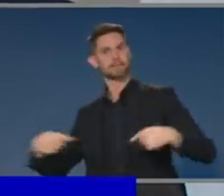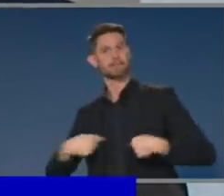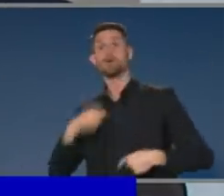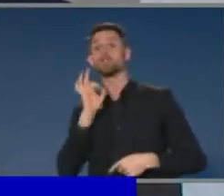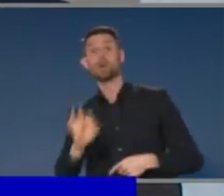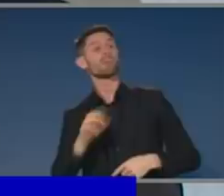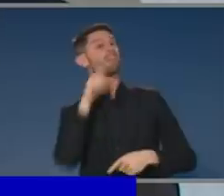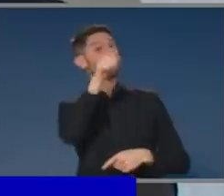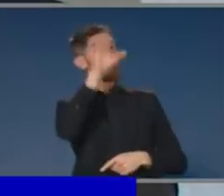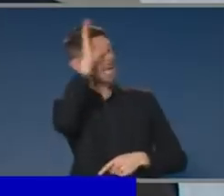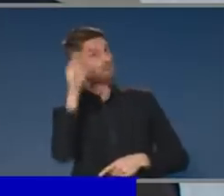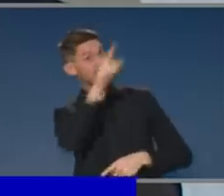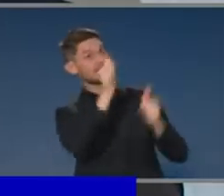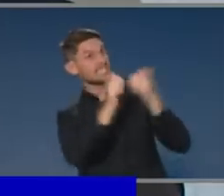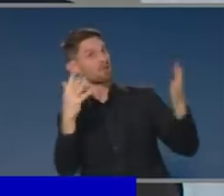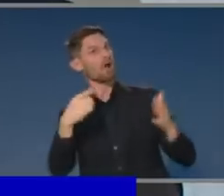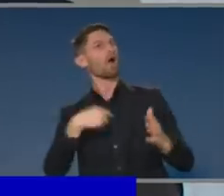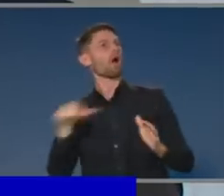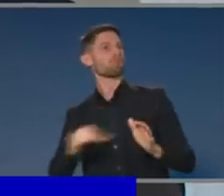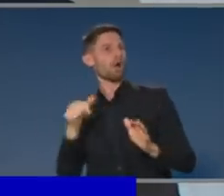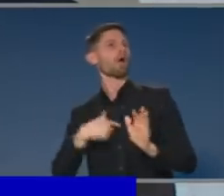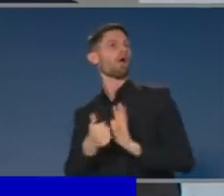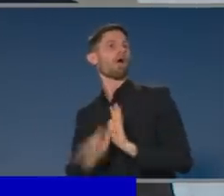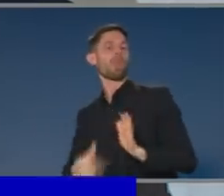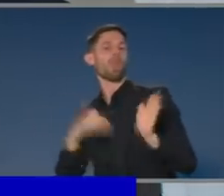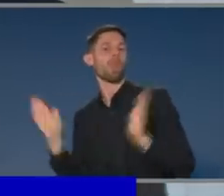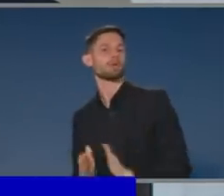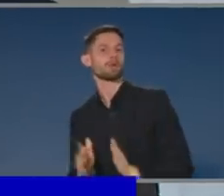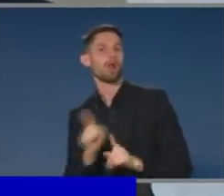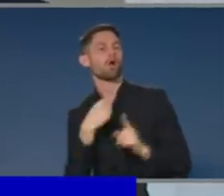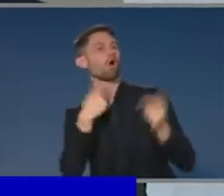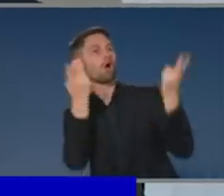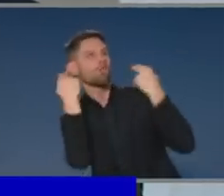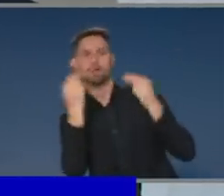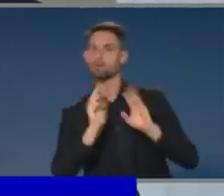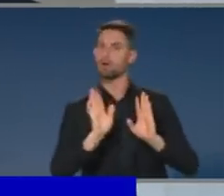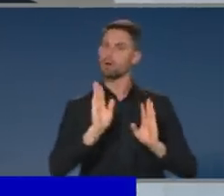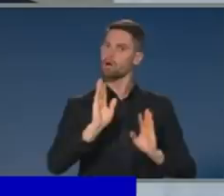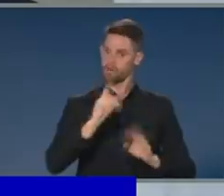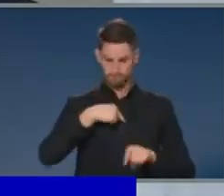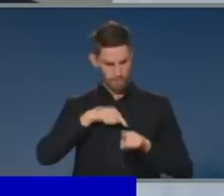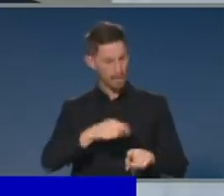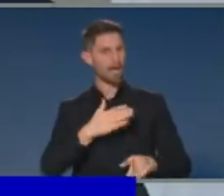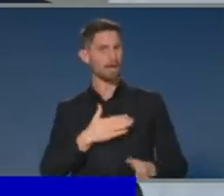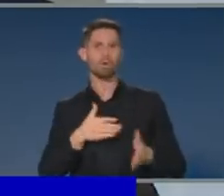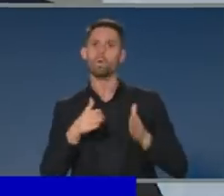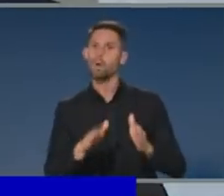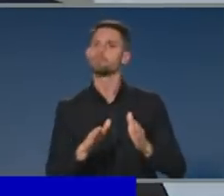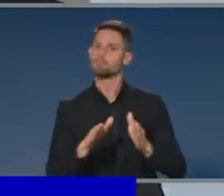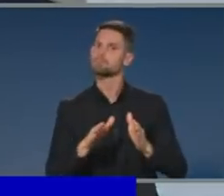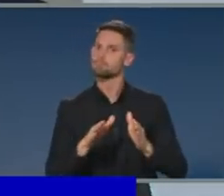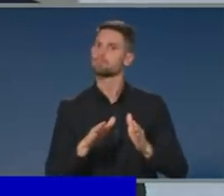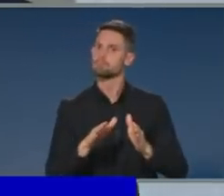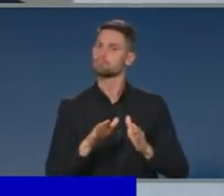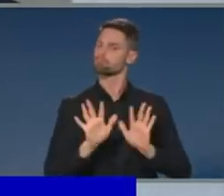on those important things. And those things are not to be traded, ever. Now, our Government is very